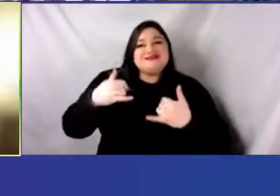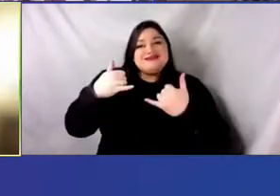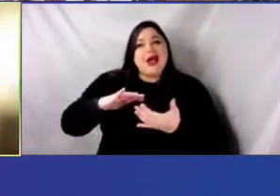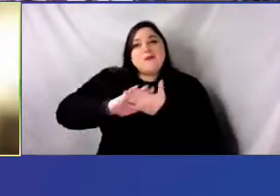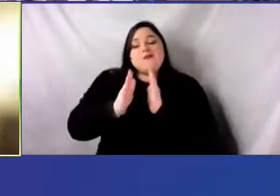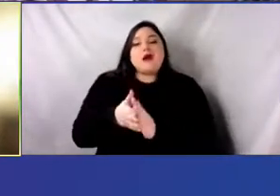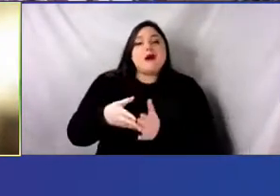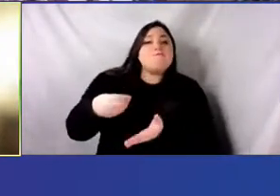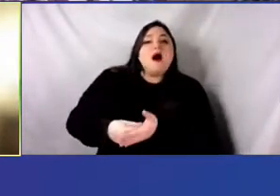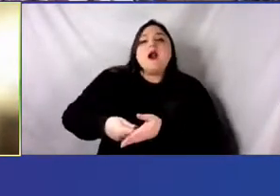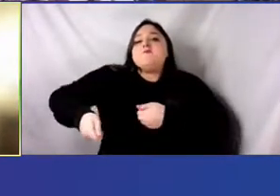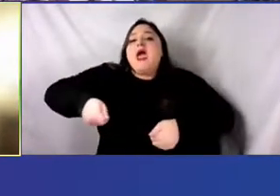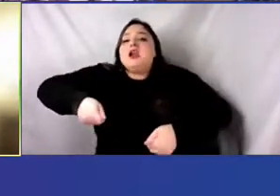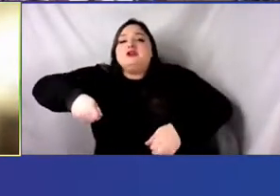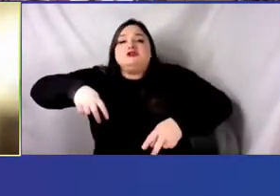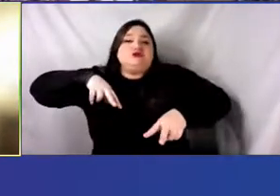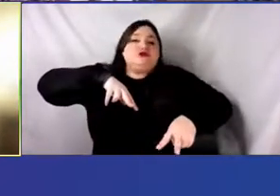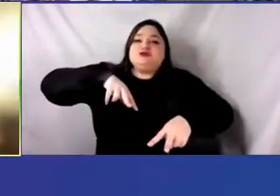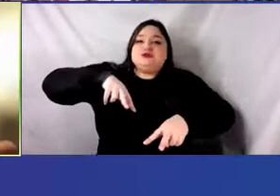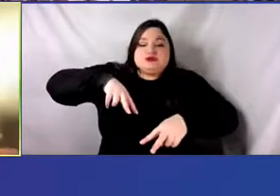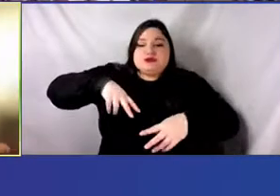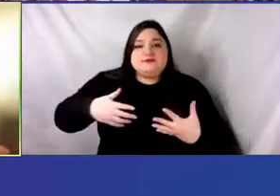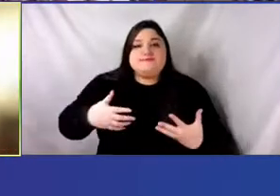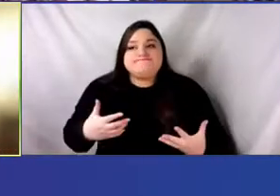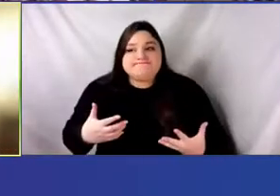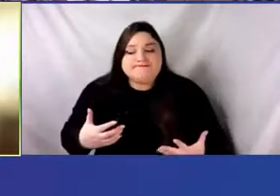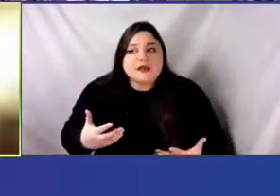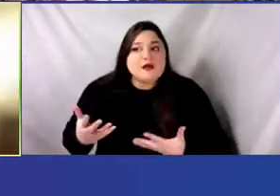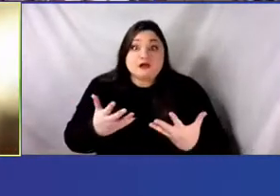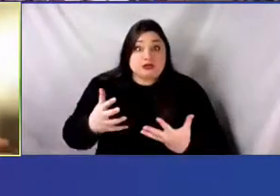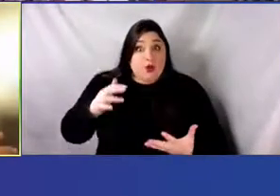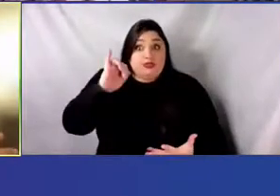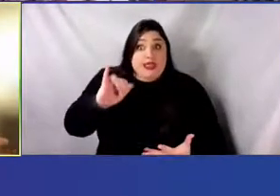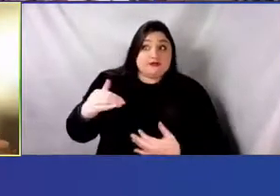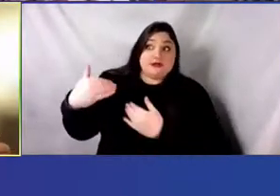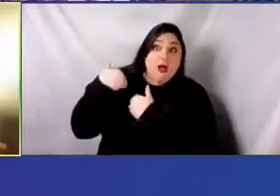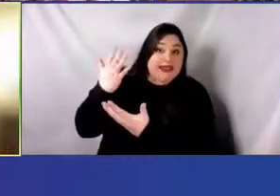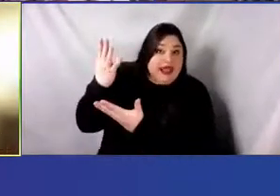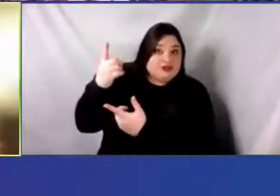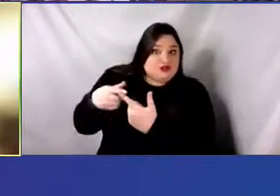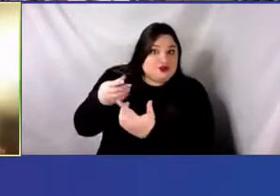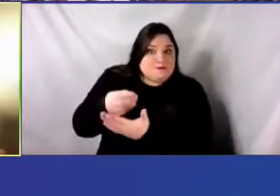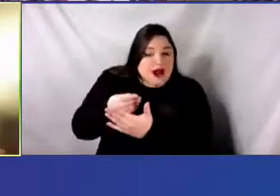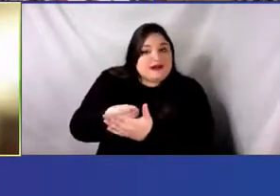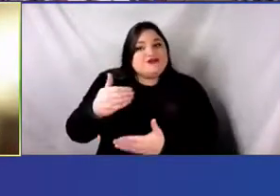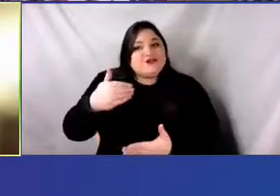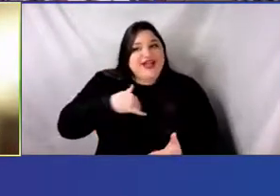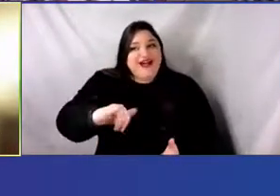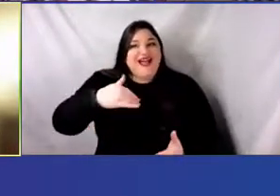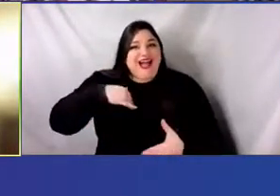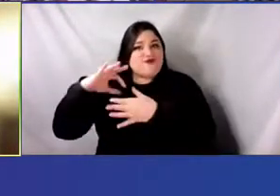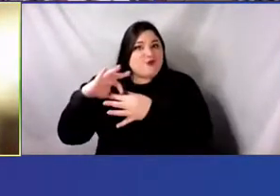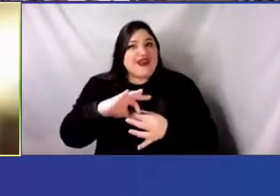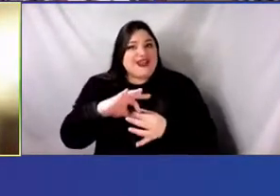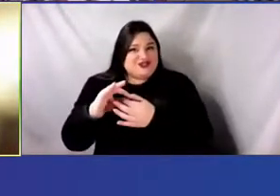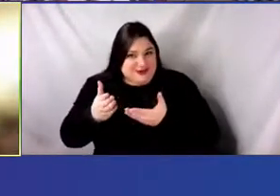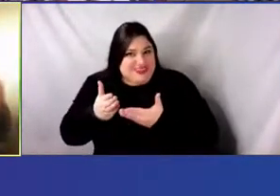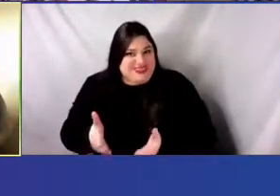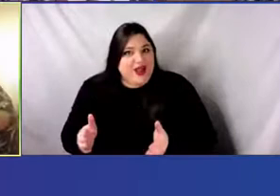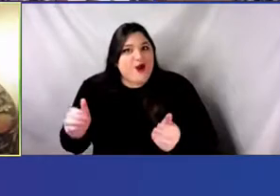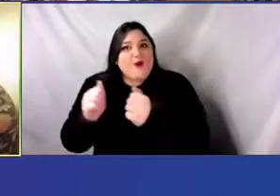And so that there is a relationship towards that, that time and the funding and the funding, um,